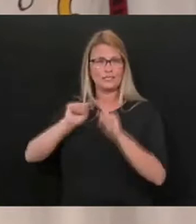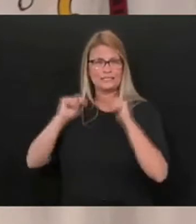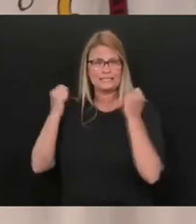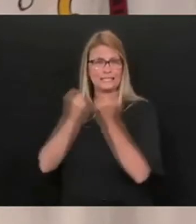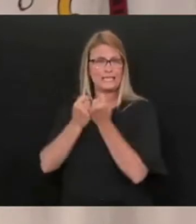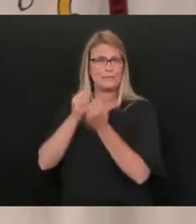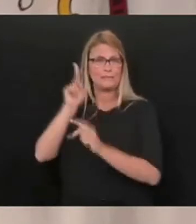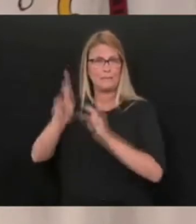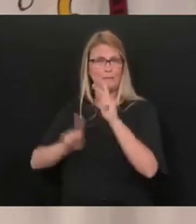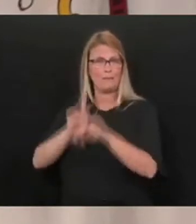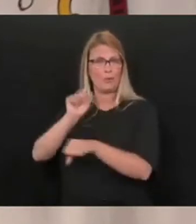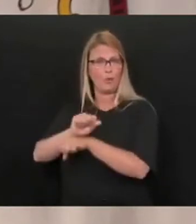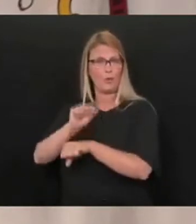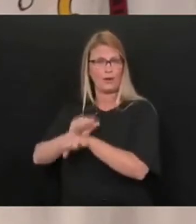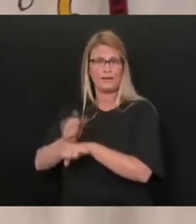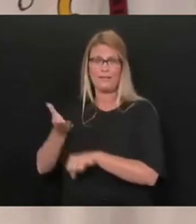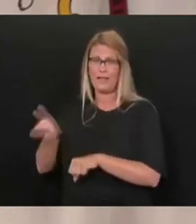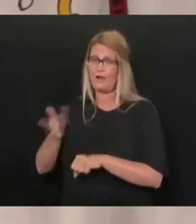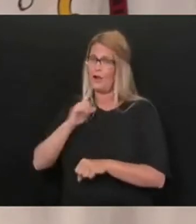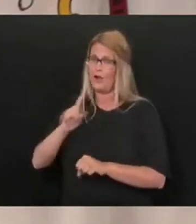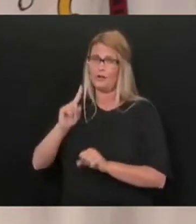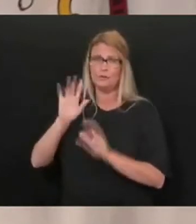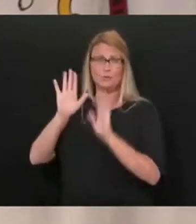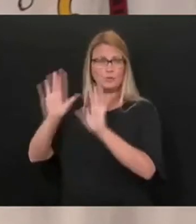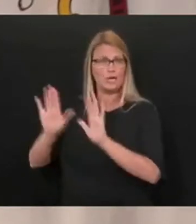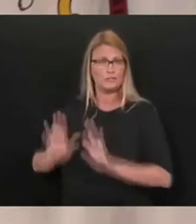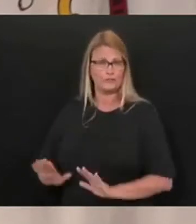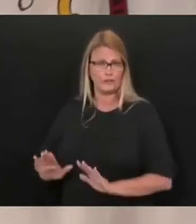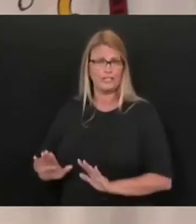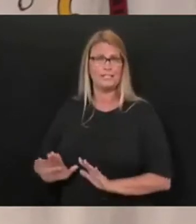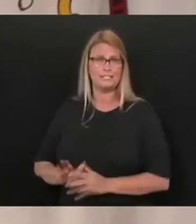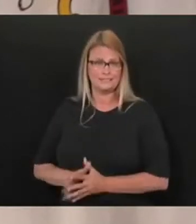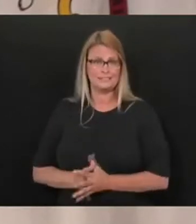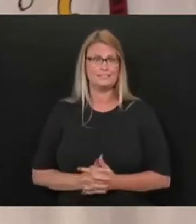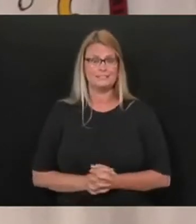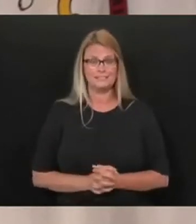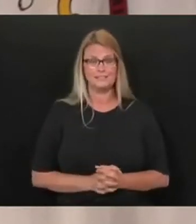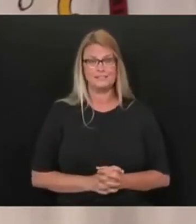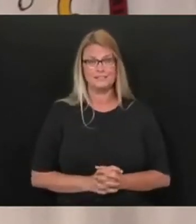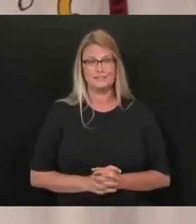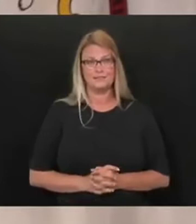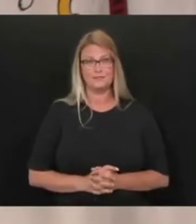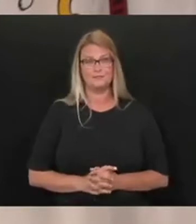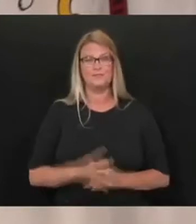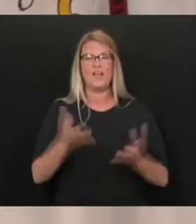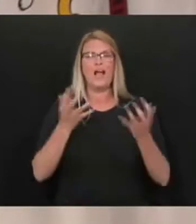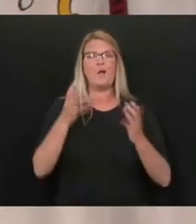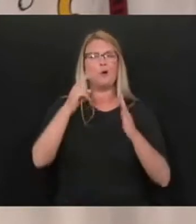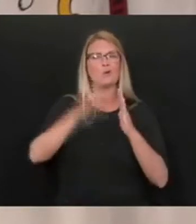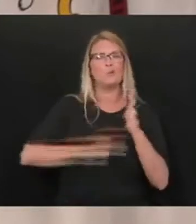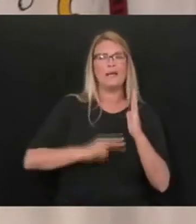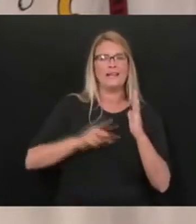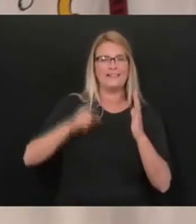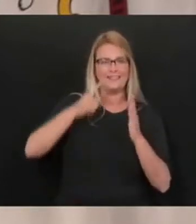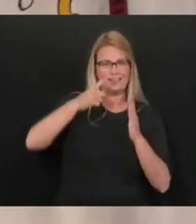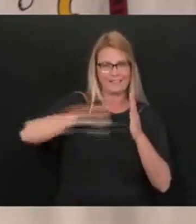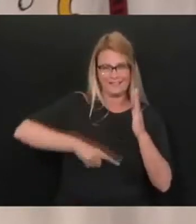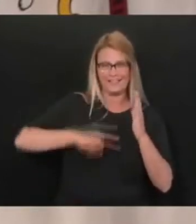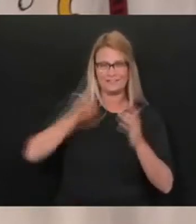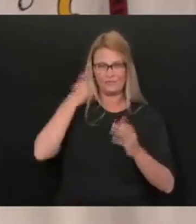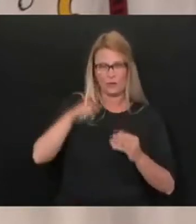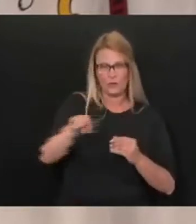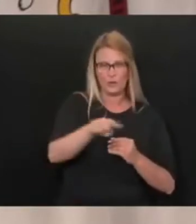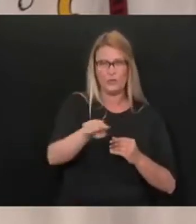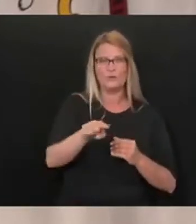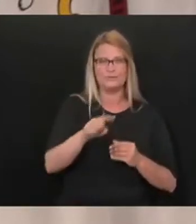unbelievable work. But now let me just read this to you and just tell you just how incredible this program really is.